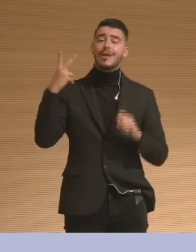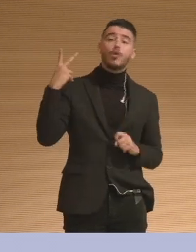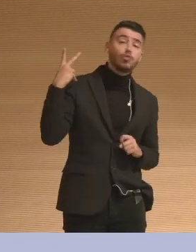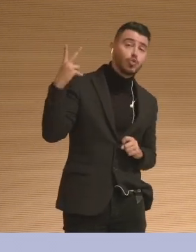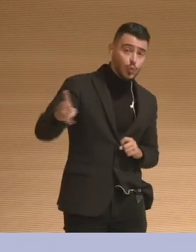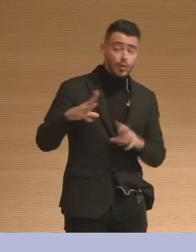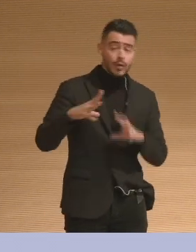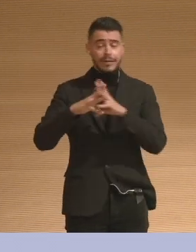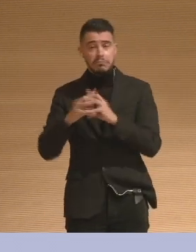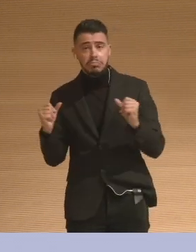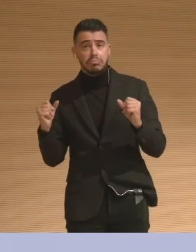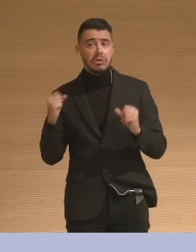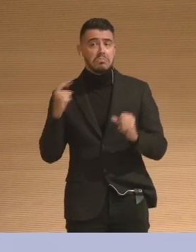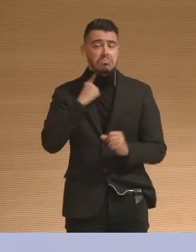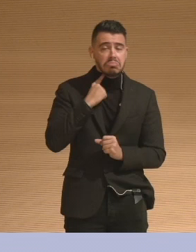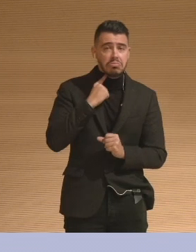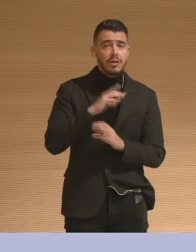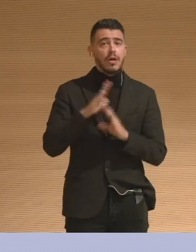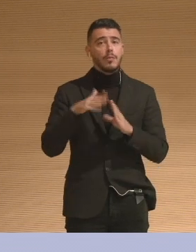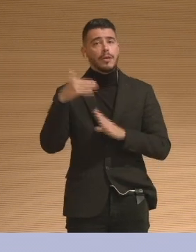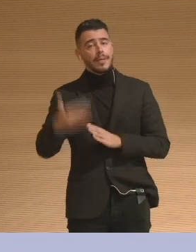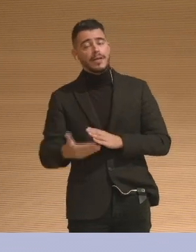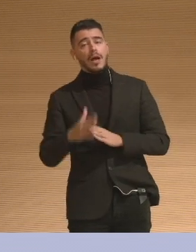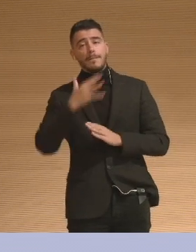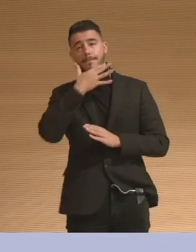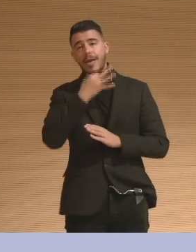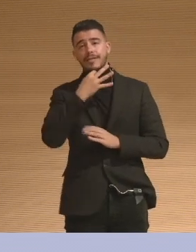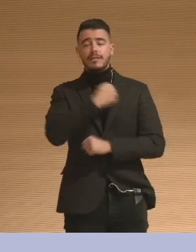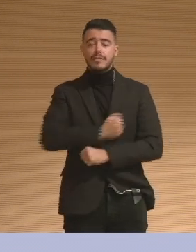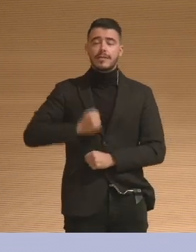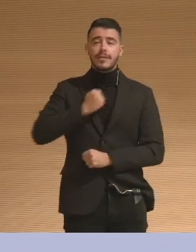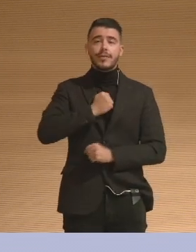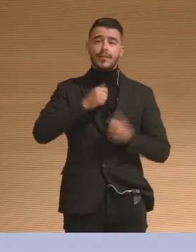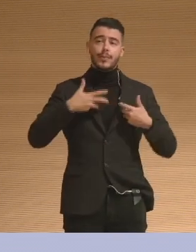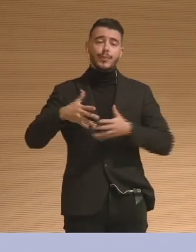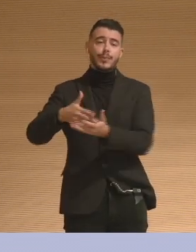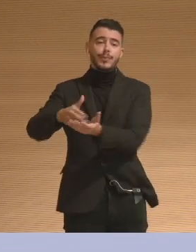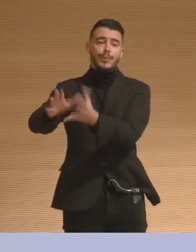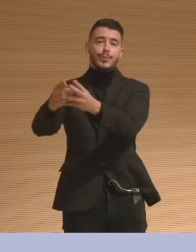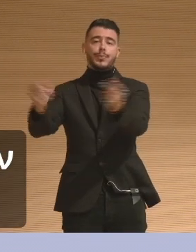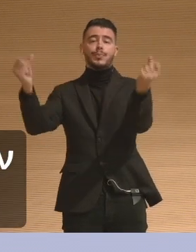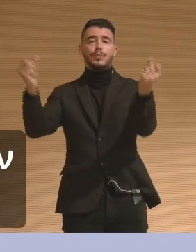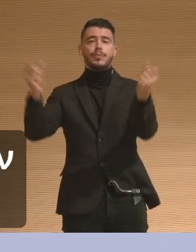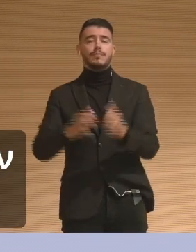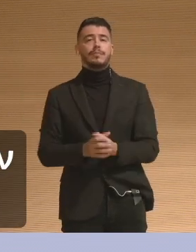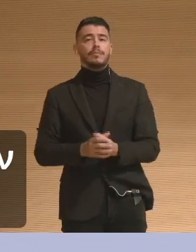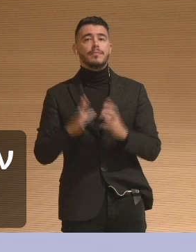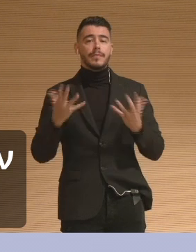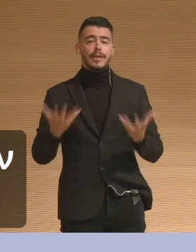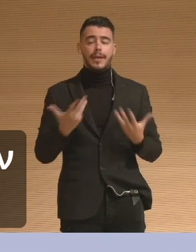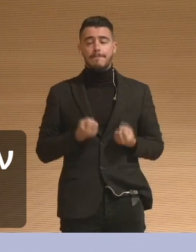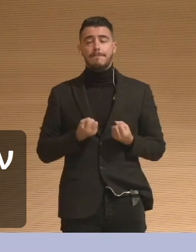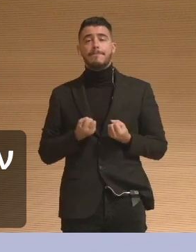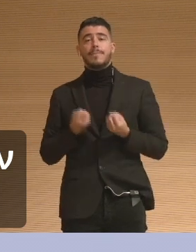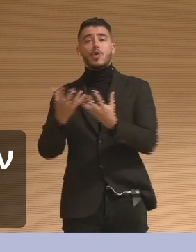synergizing. And this is a very pro-social dynamic action of contributing and feeling like